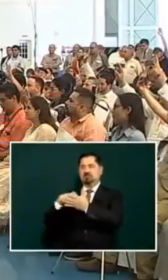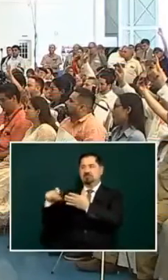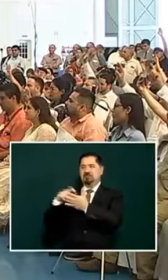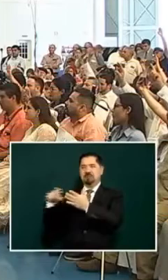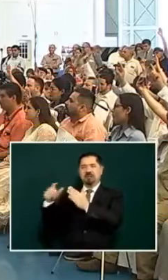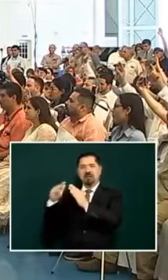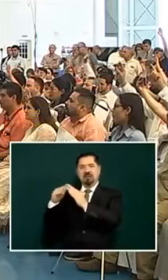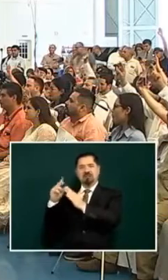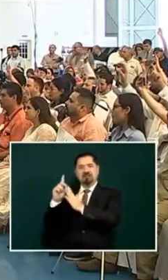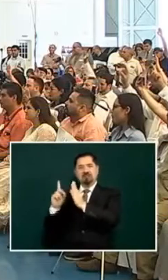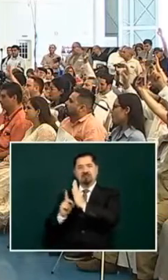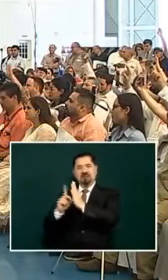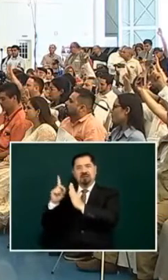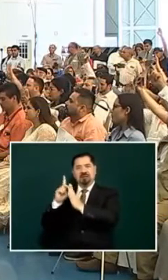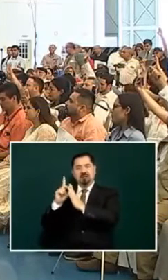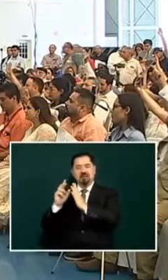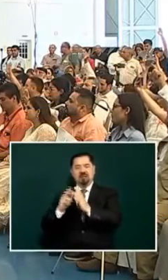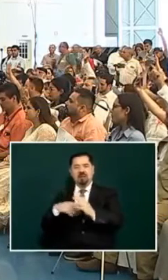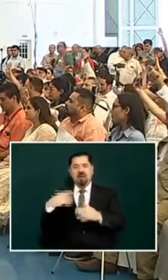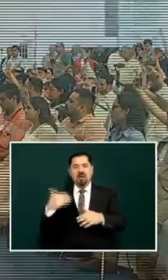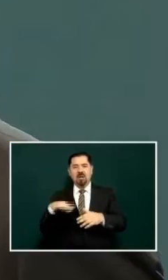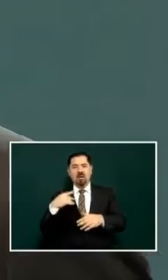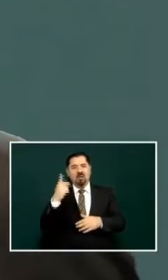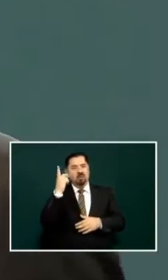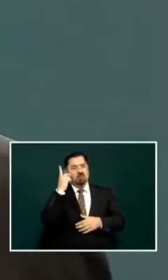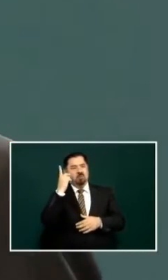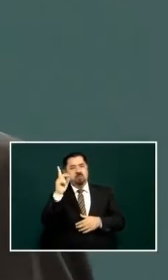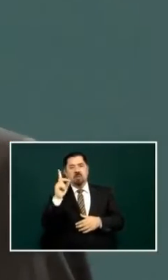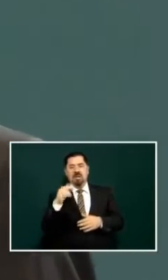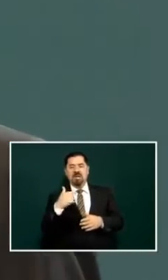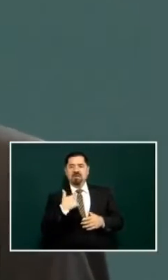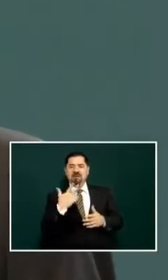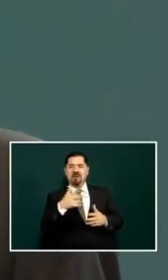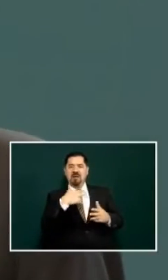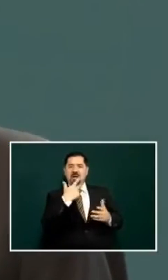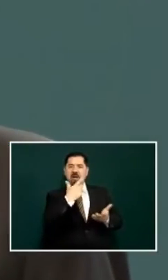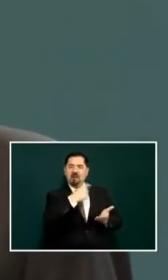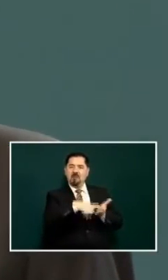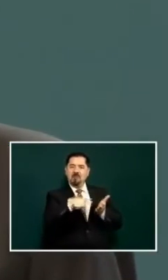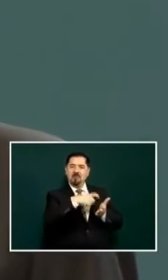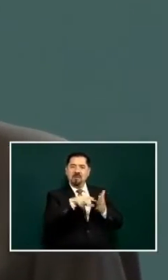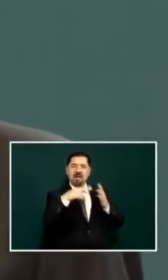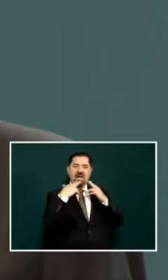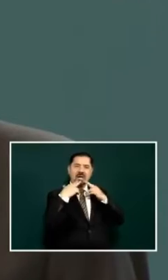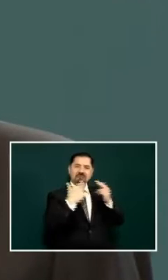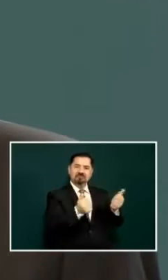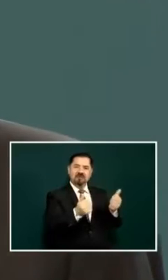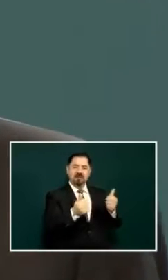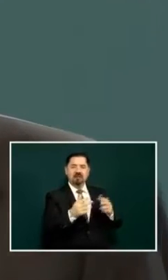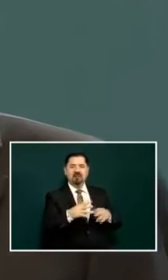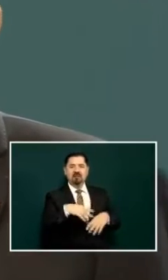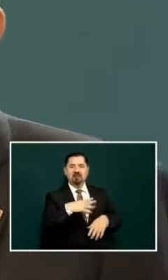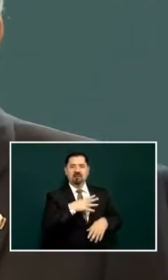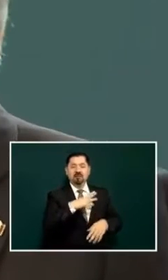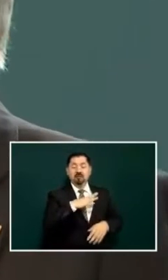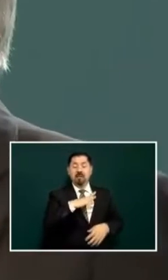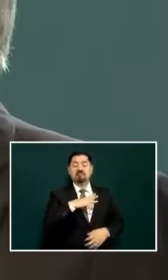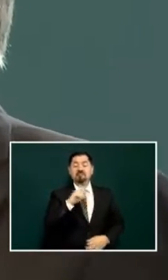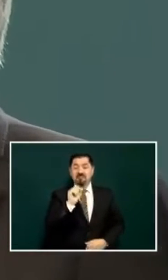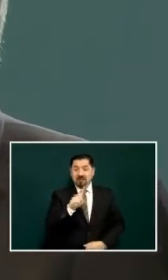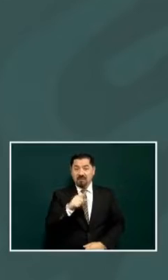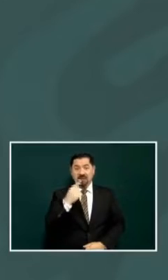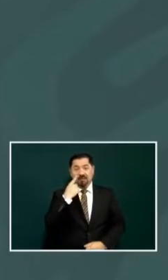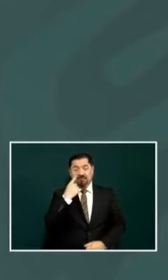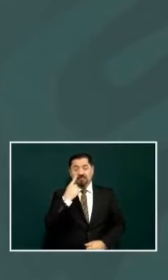places and now he's owner of haciendas and lands and